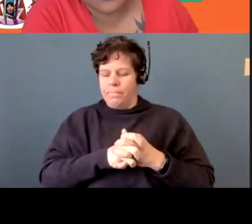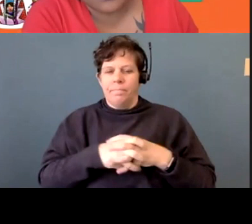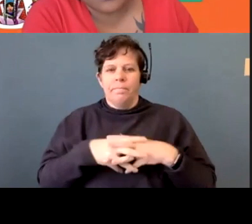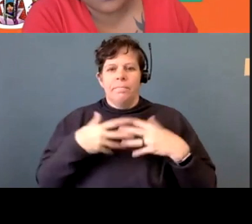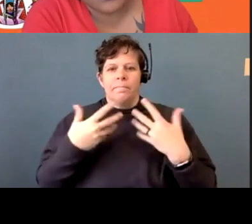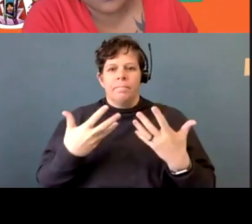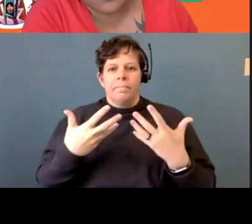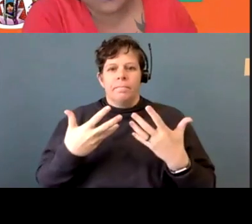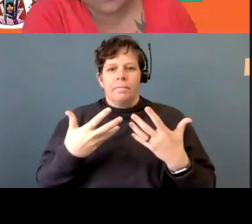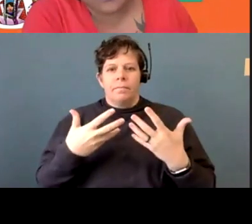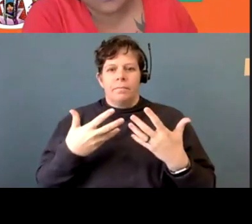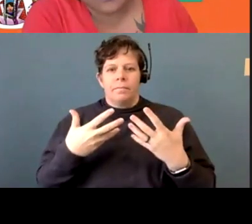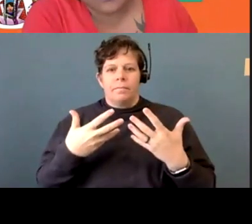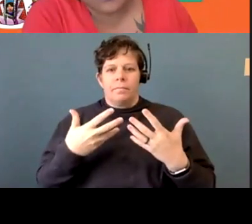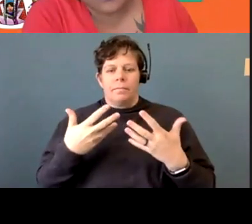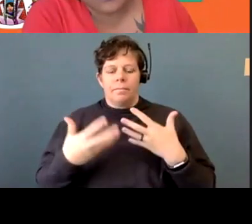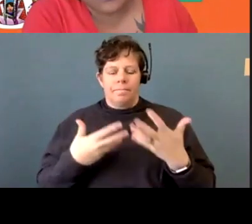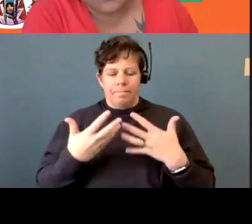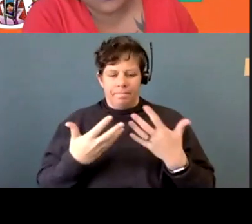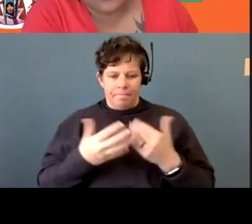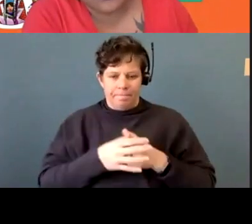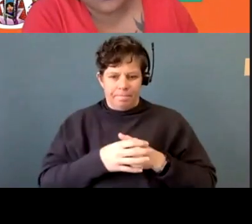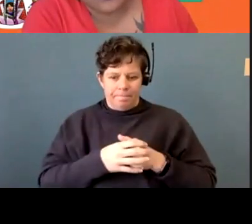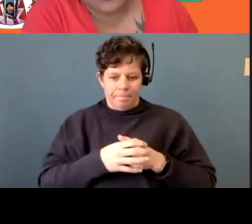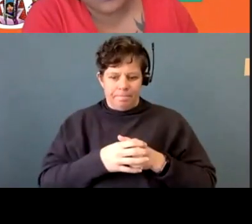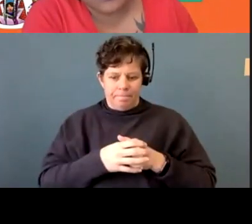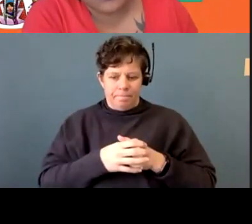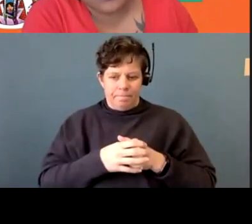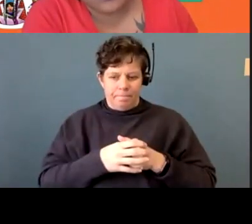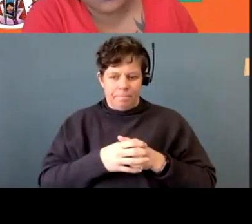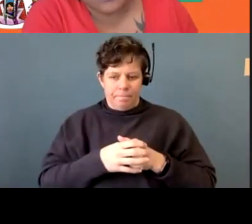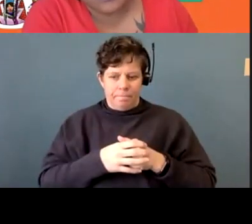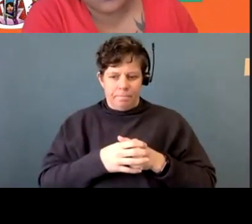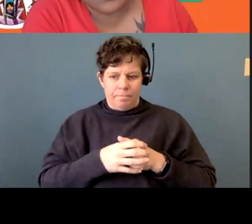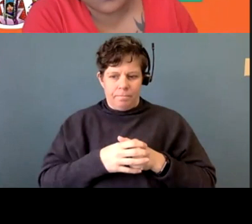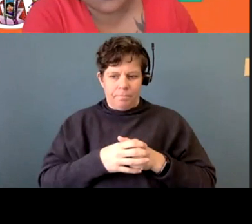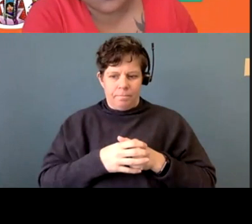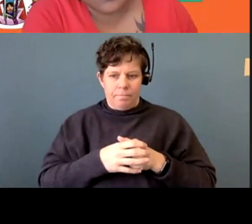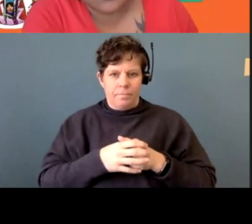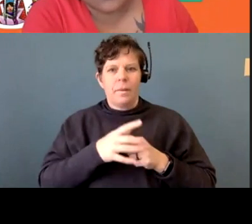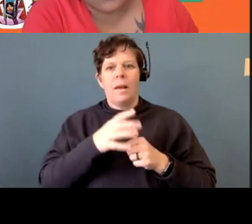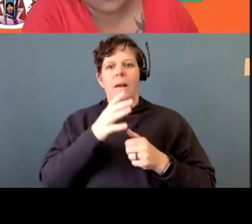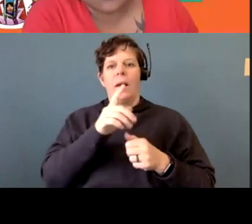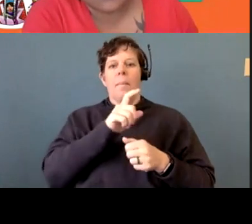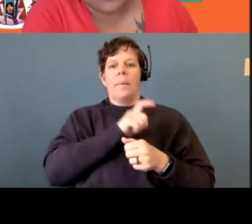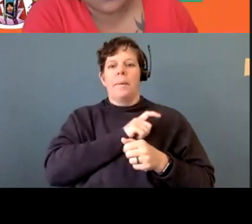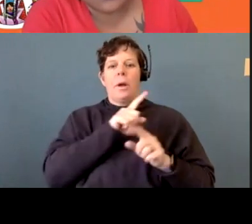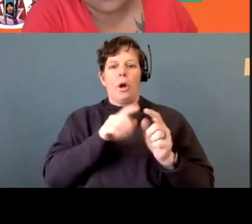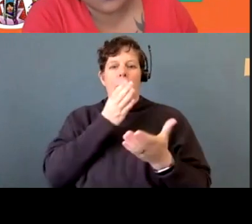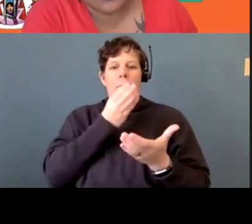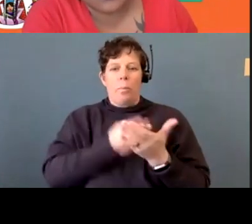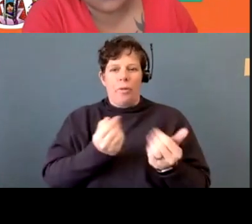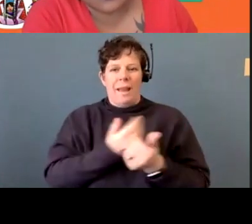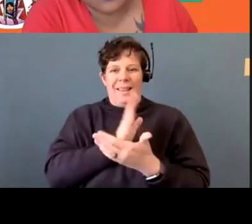it's just, it's hard to say there wasn't enough, like they couldn't prove, you know, anything for anybody. So it, it